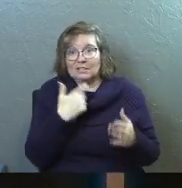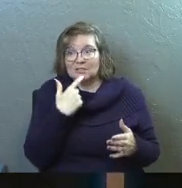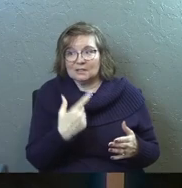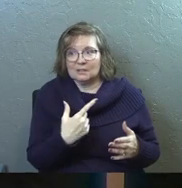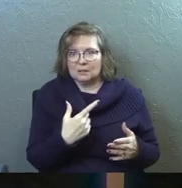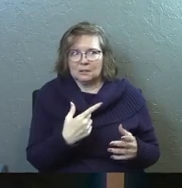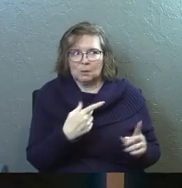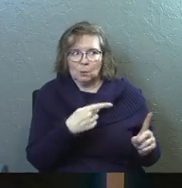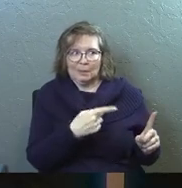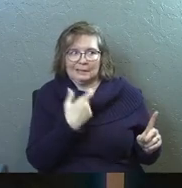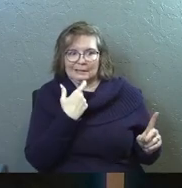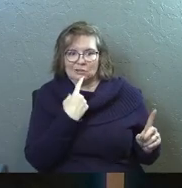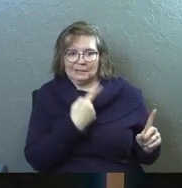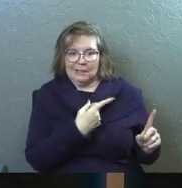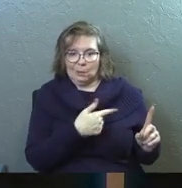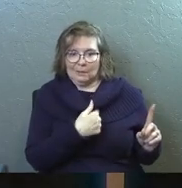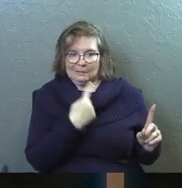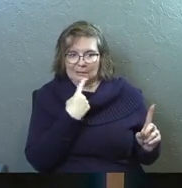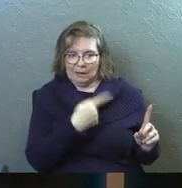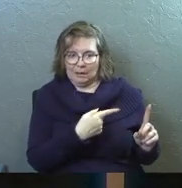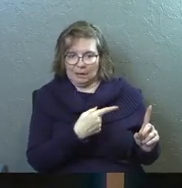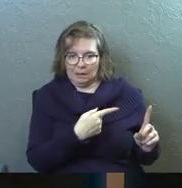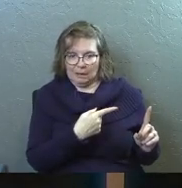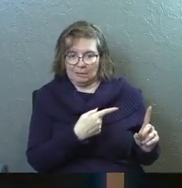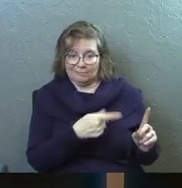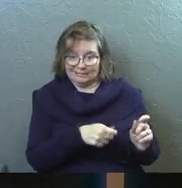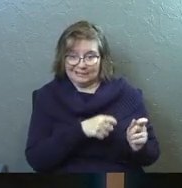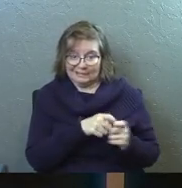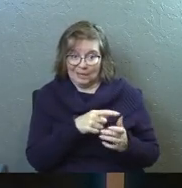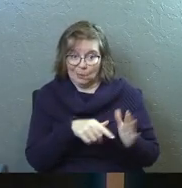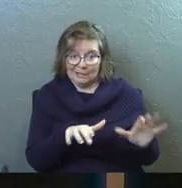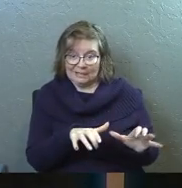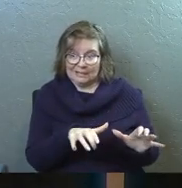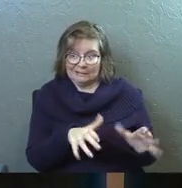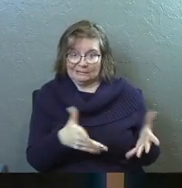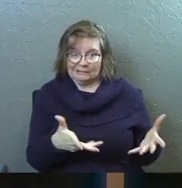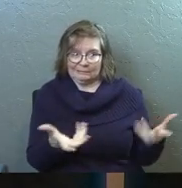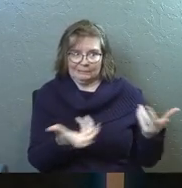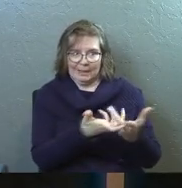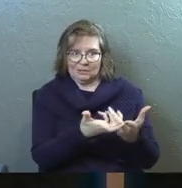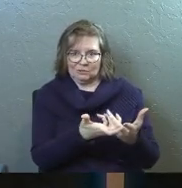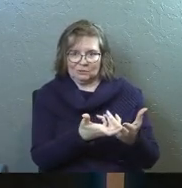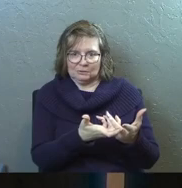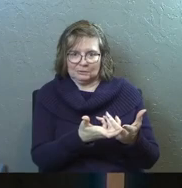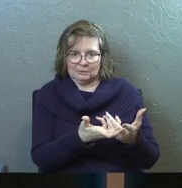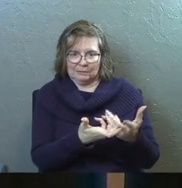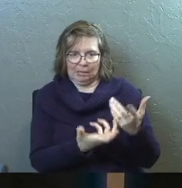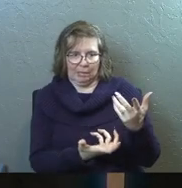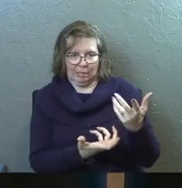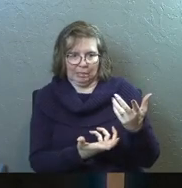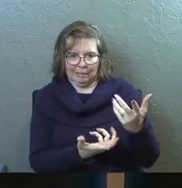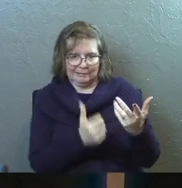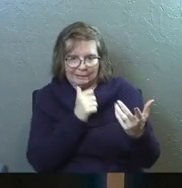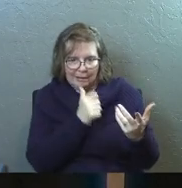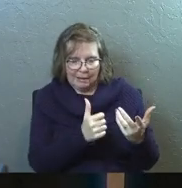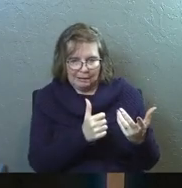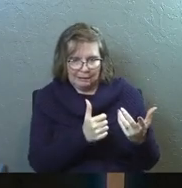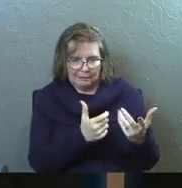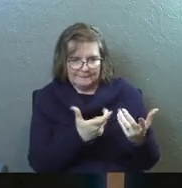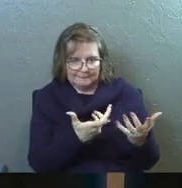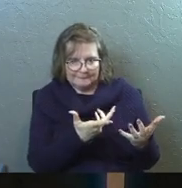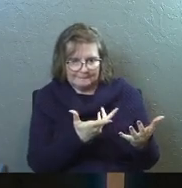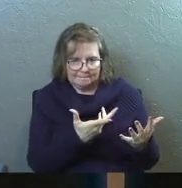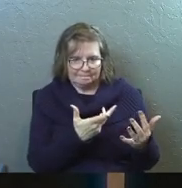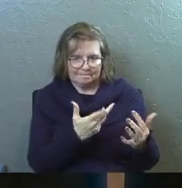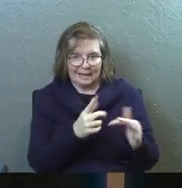just said. They're like, what he just said, what he's saying is exactly what he did. Like, there's no holes that I can poke in